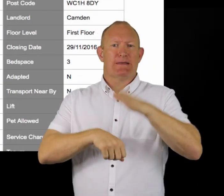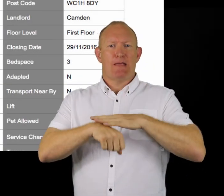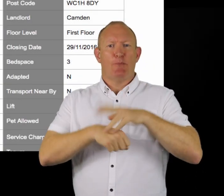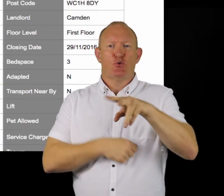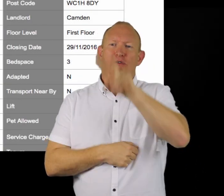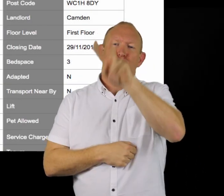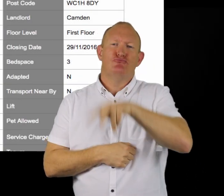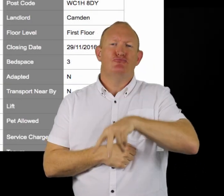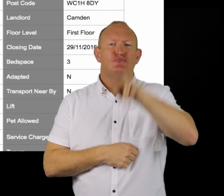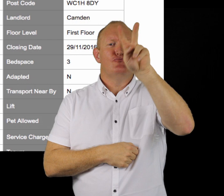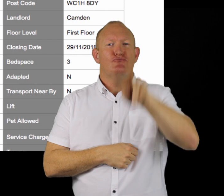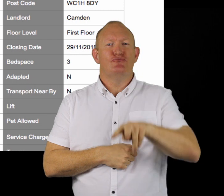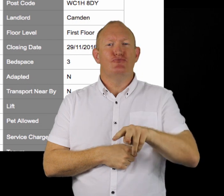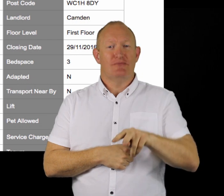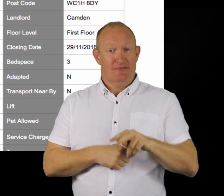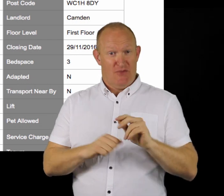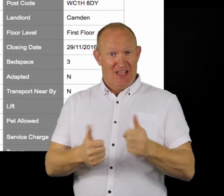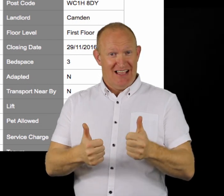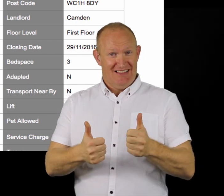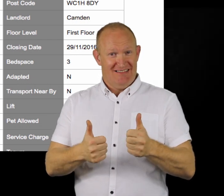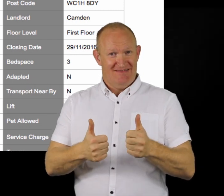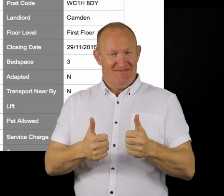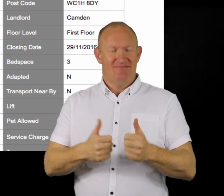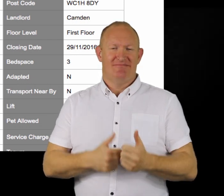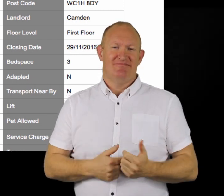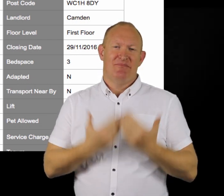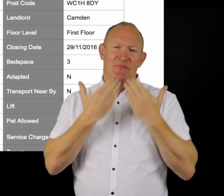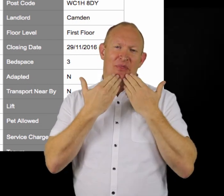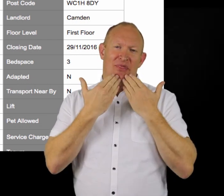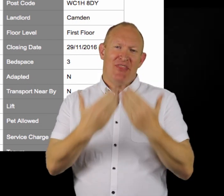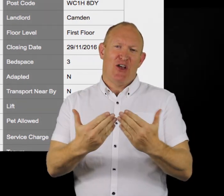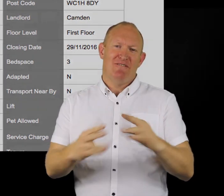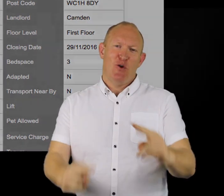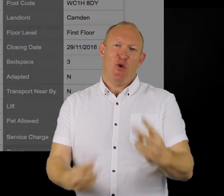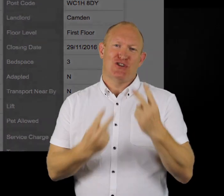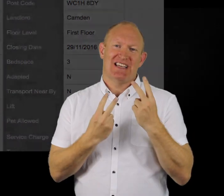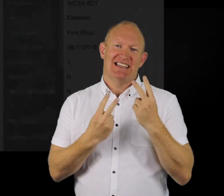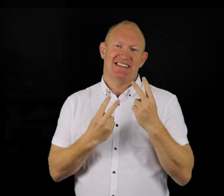We've come to the end of this guide. Thank you for listening.